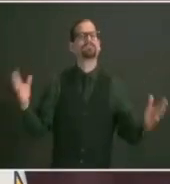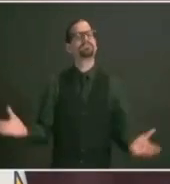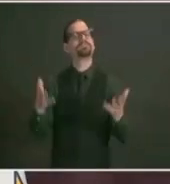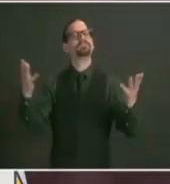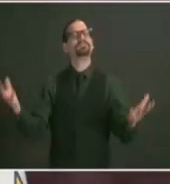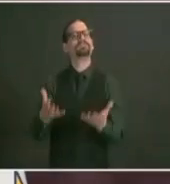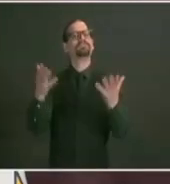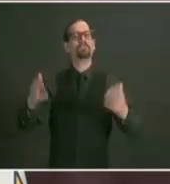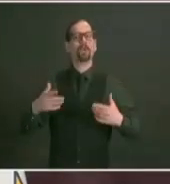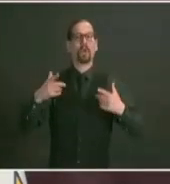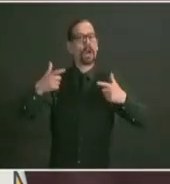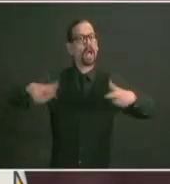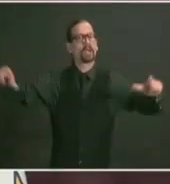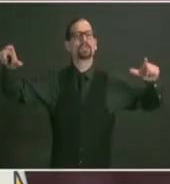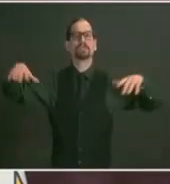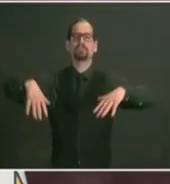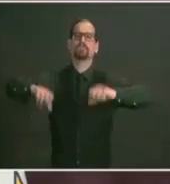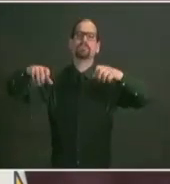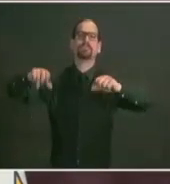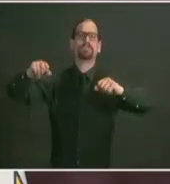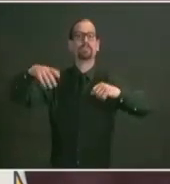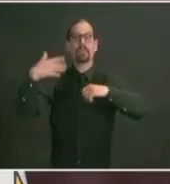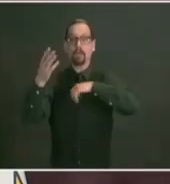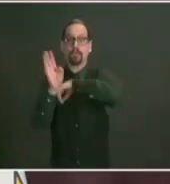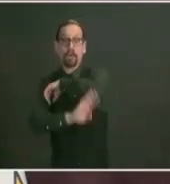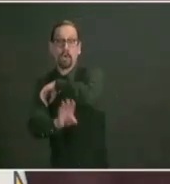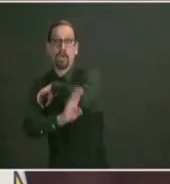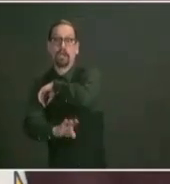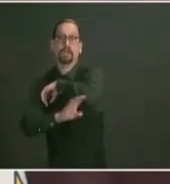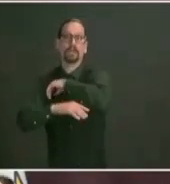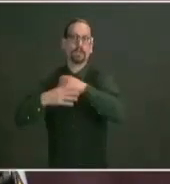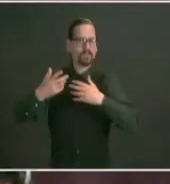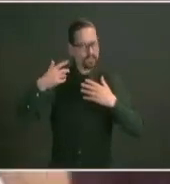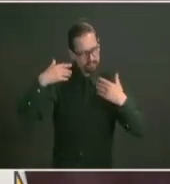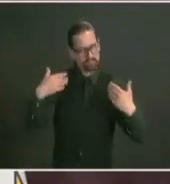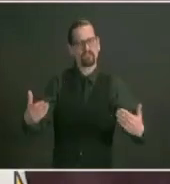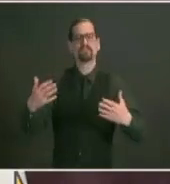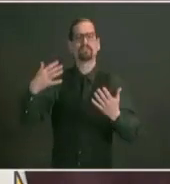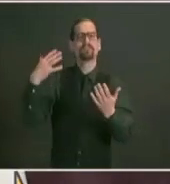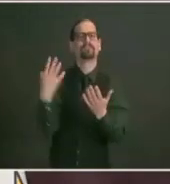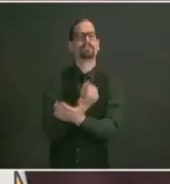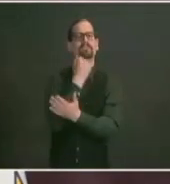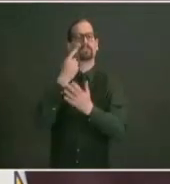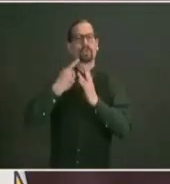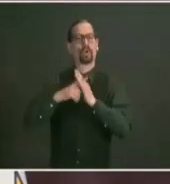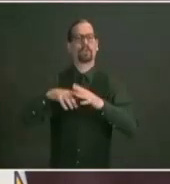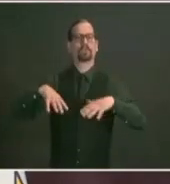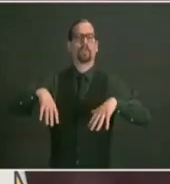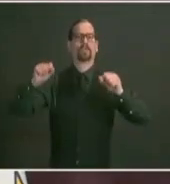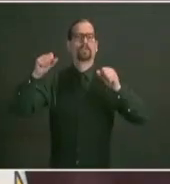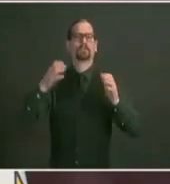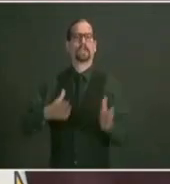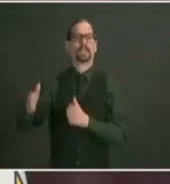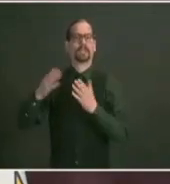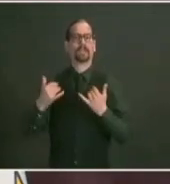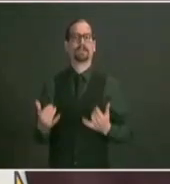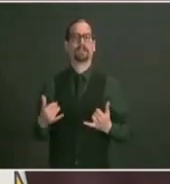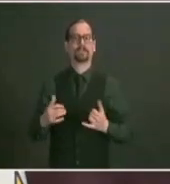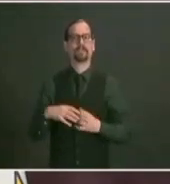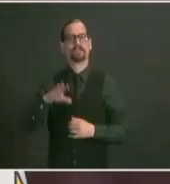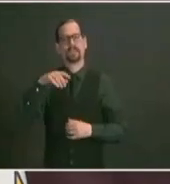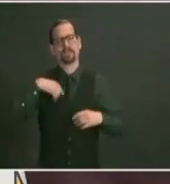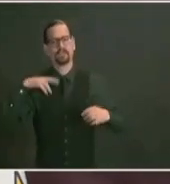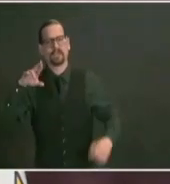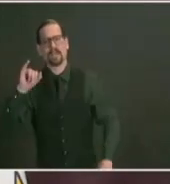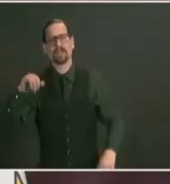and ever larger over time can begin to happen in rhode island we're we're renowned for some of our events uh it's part